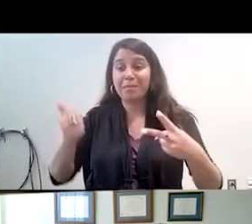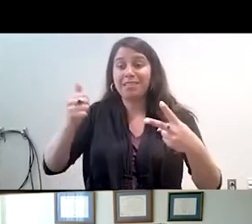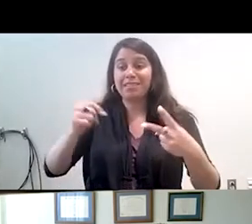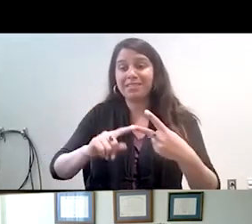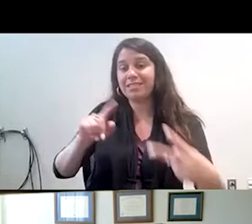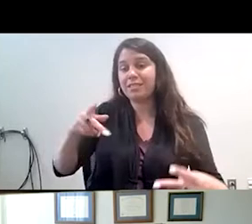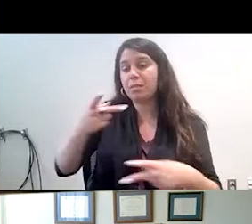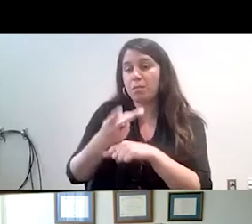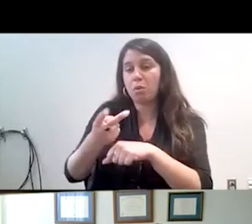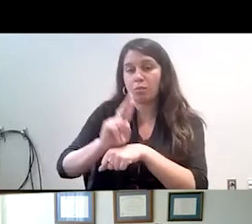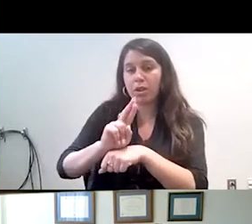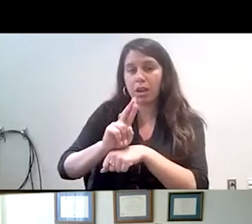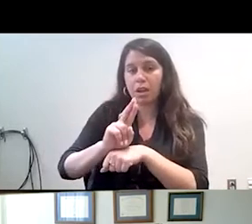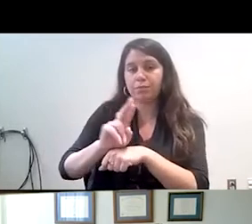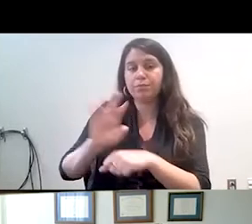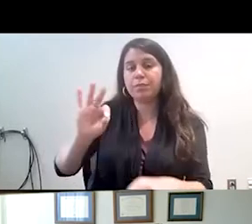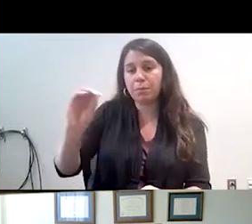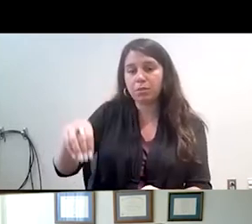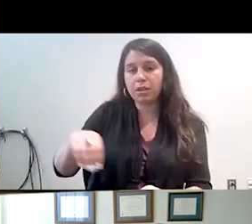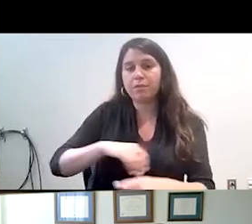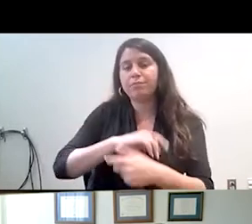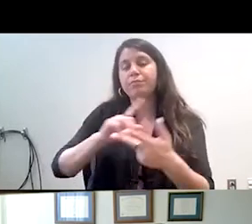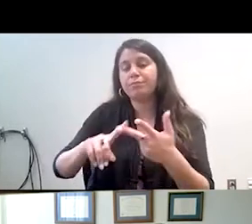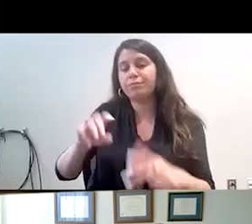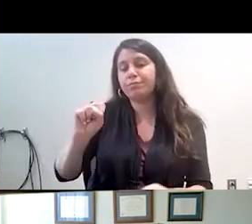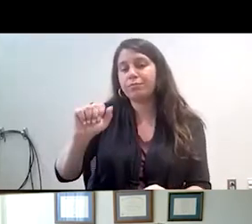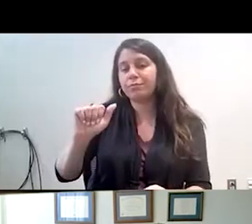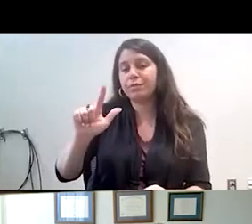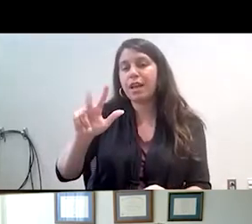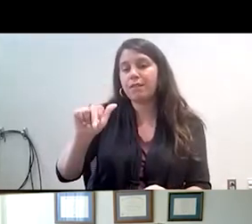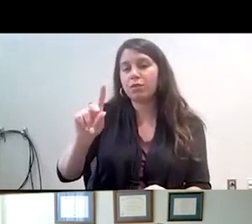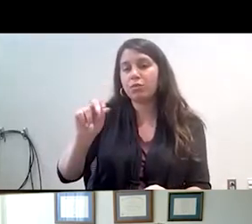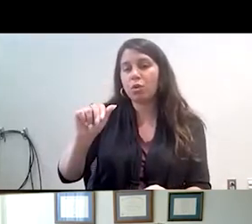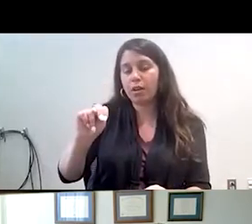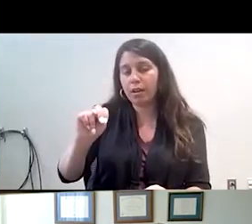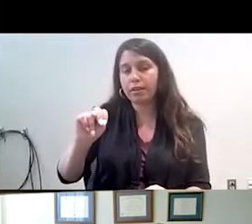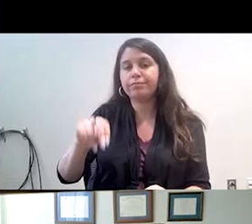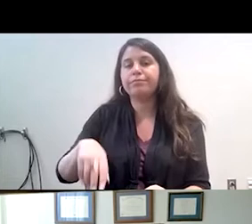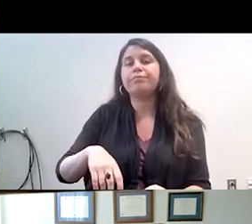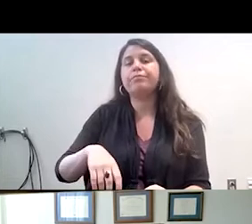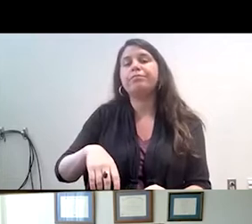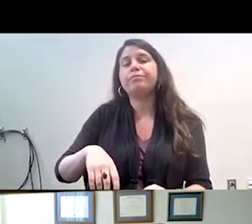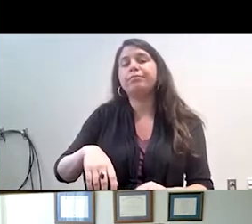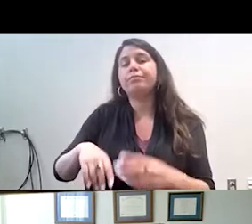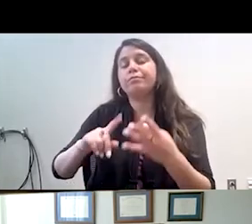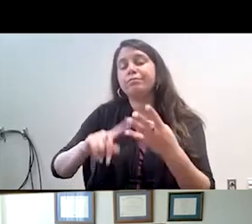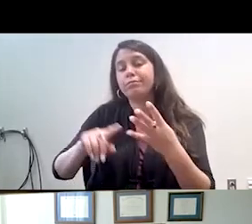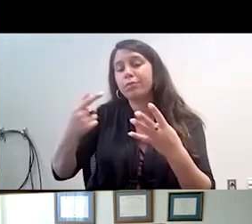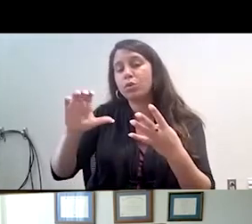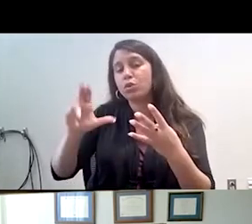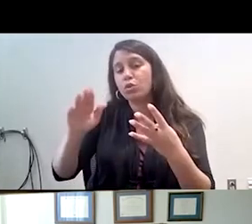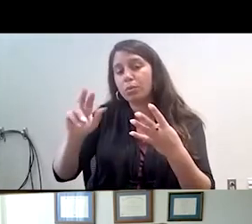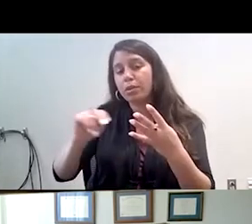9%. Los Salvadorians and Cubans are at 4%. And then Guatemalans, Dominicans,